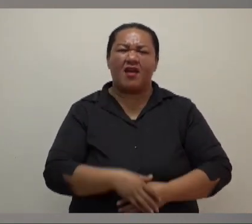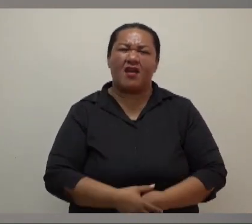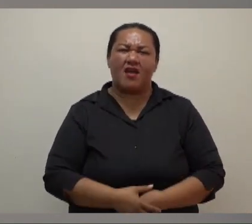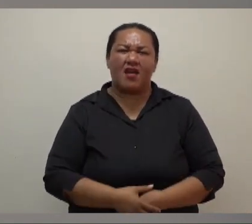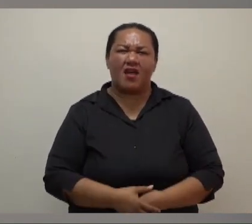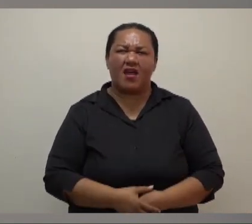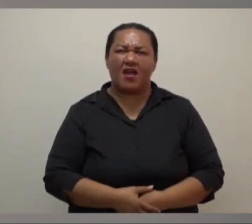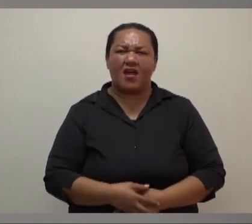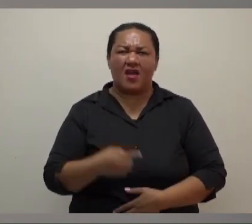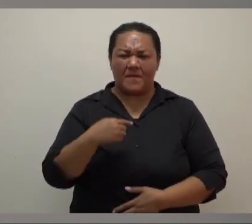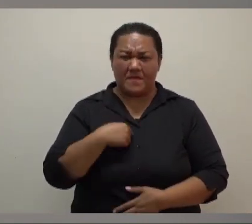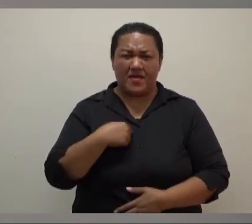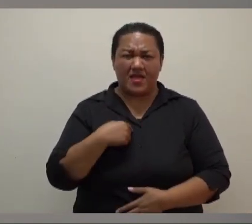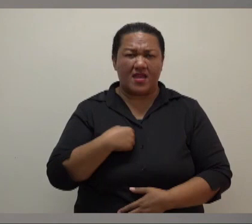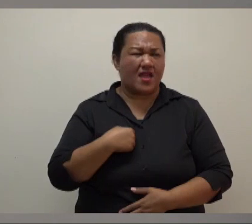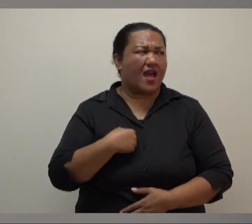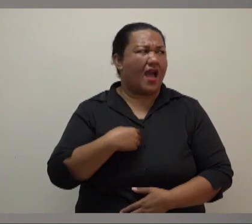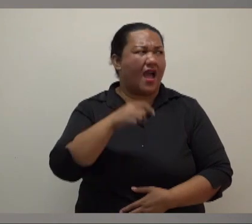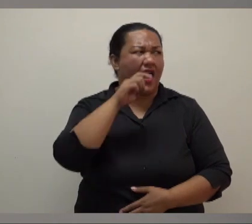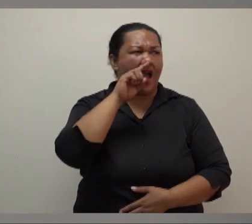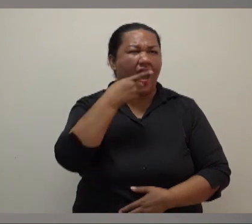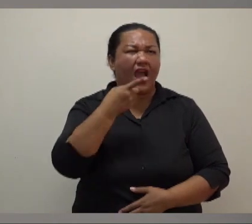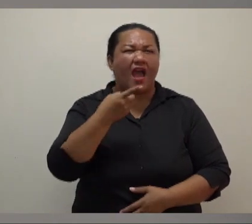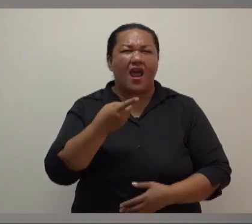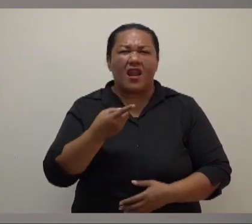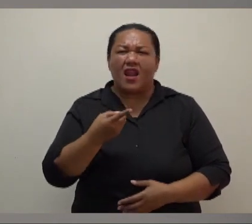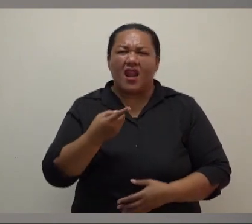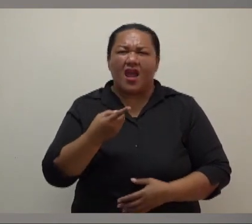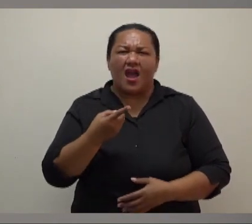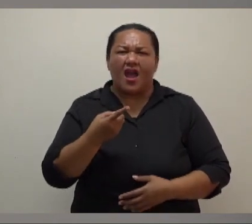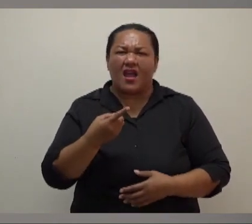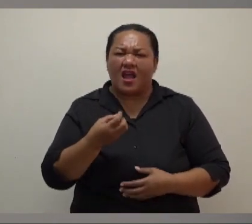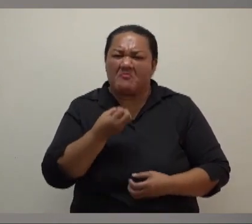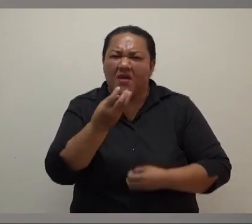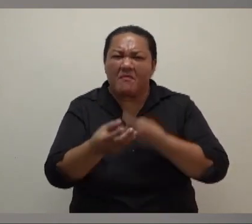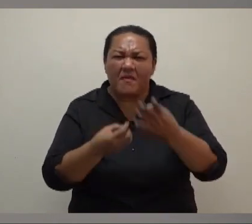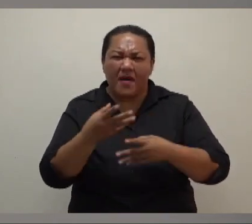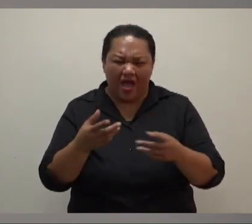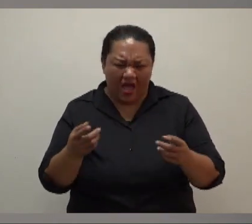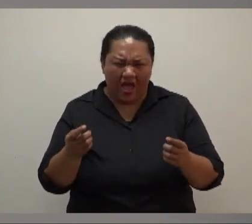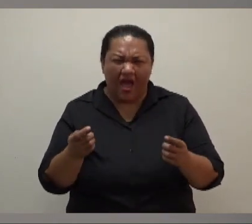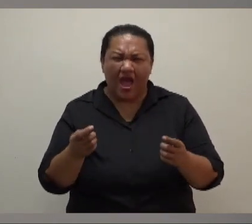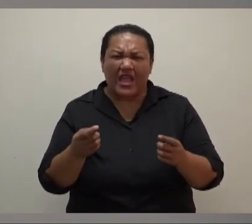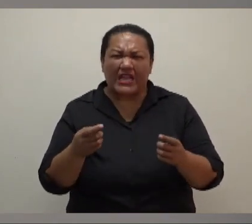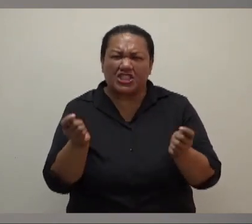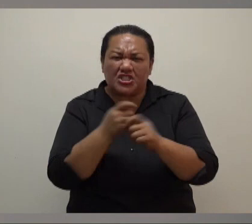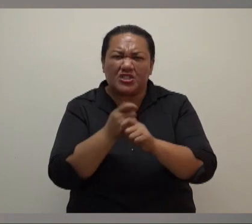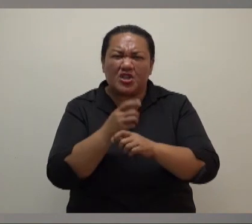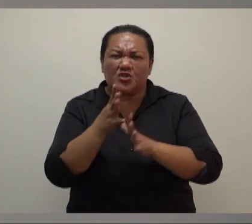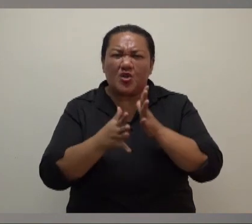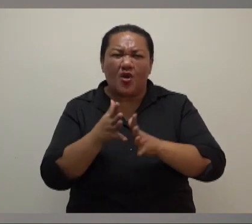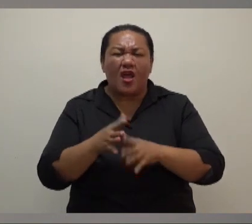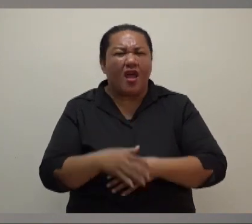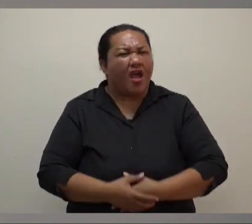I cannot, you know, even fathom to think whether journalists would do so if, for example, tomorrow,